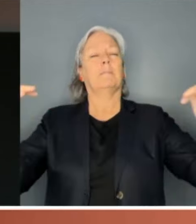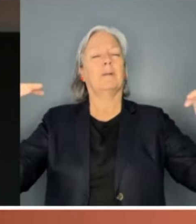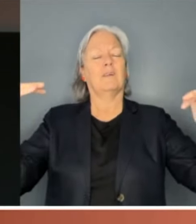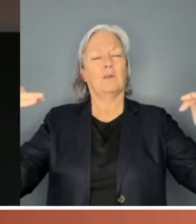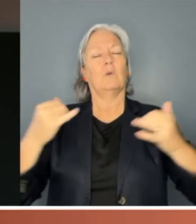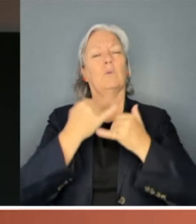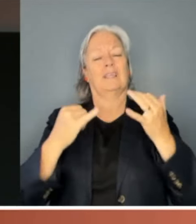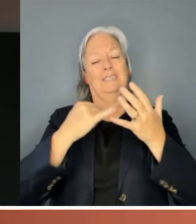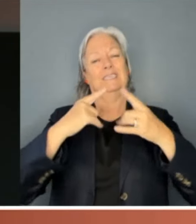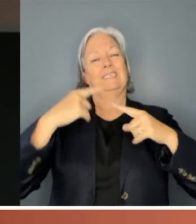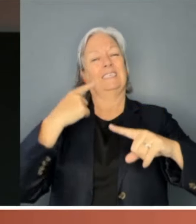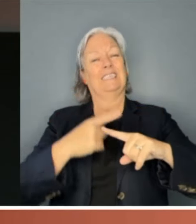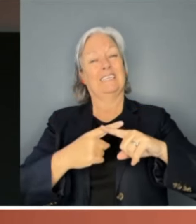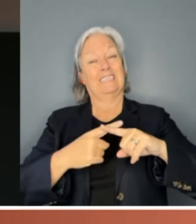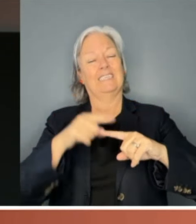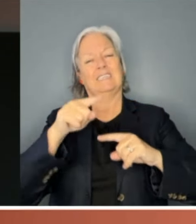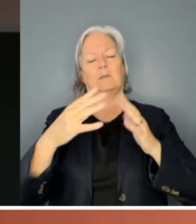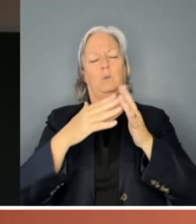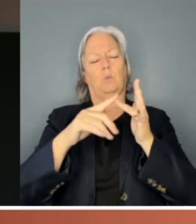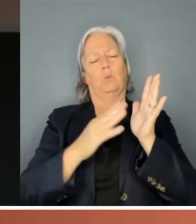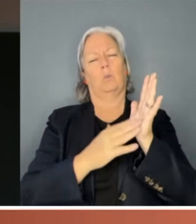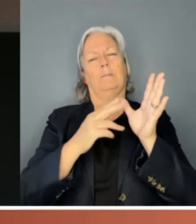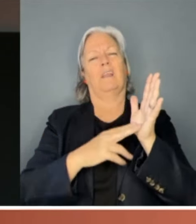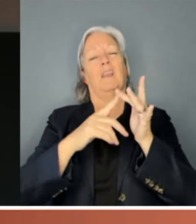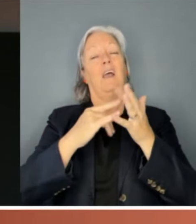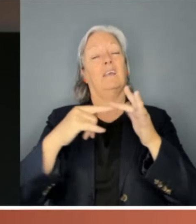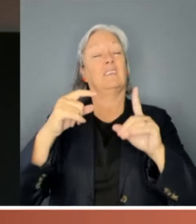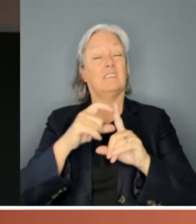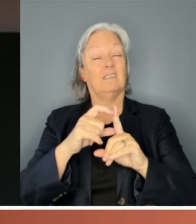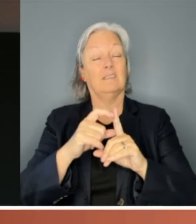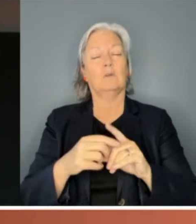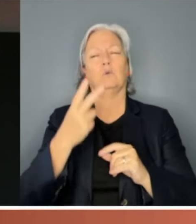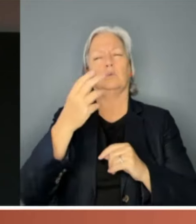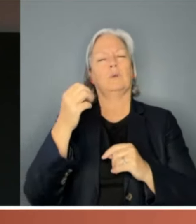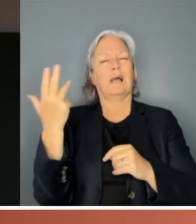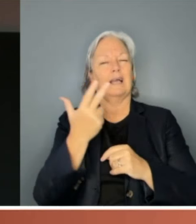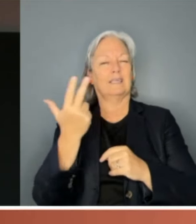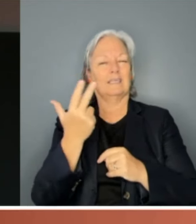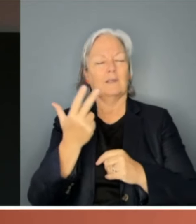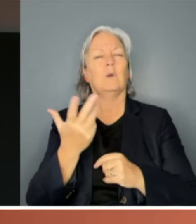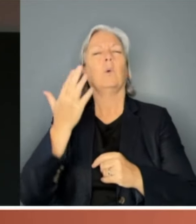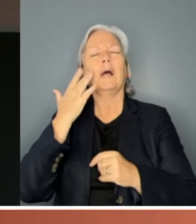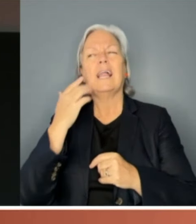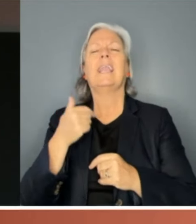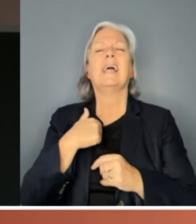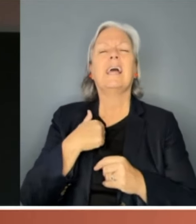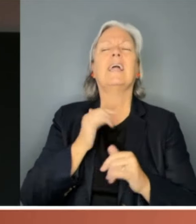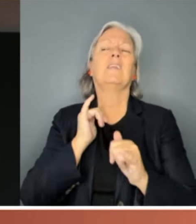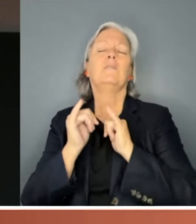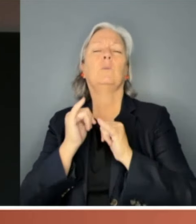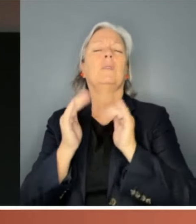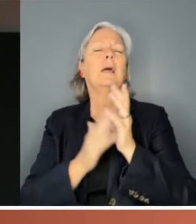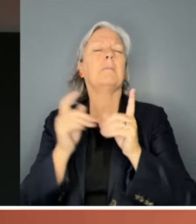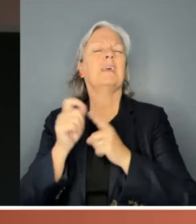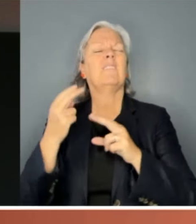is weaponised. In 2018, whilst conducting a round of MP interviews for a research project